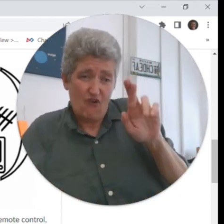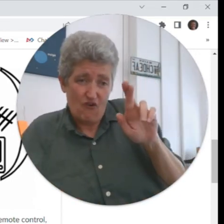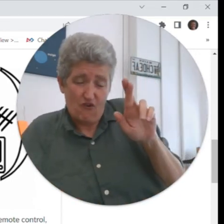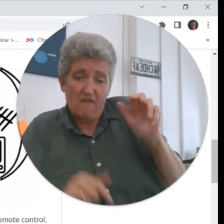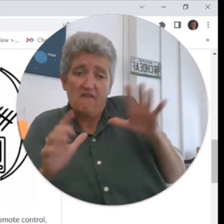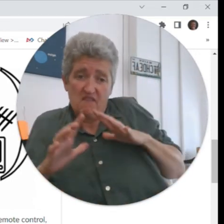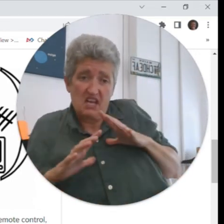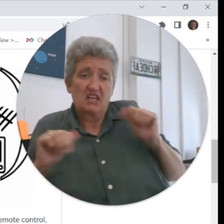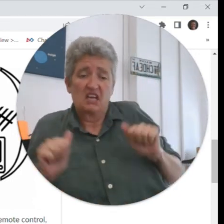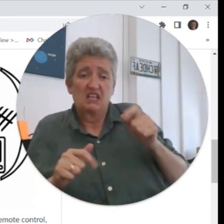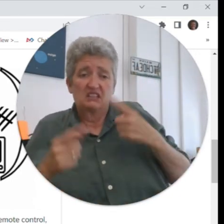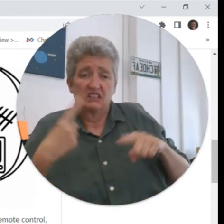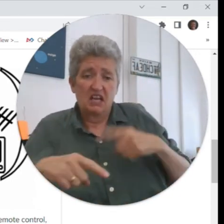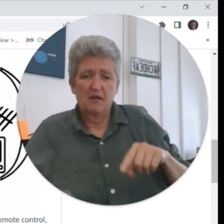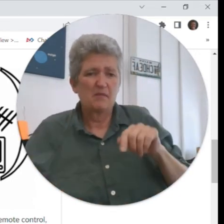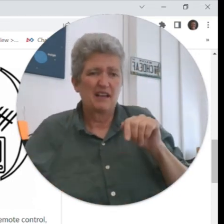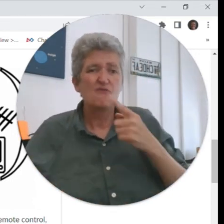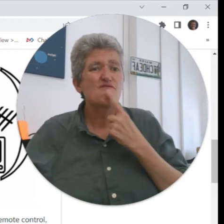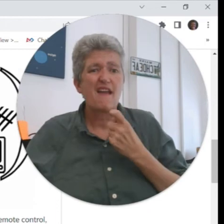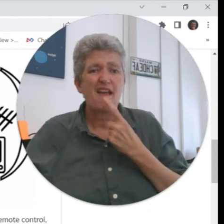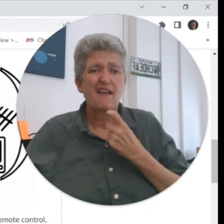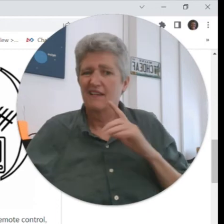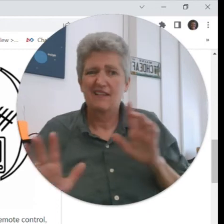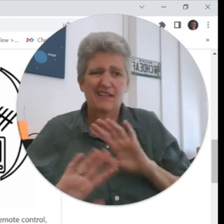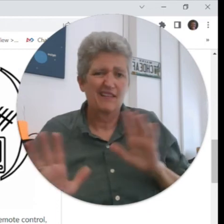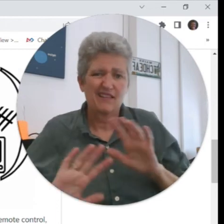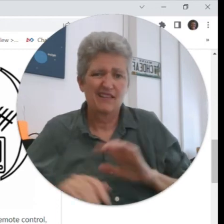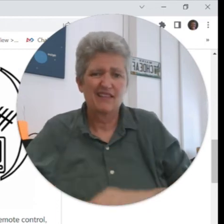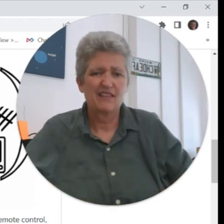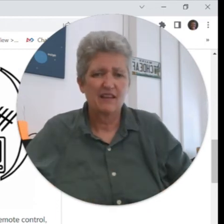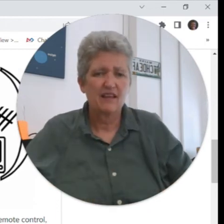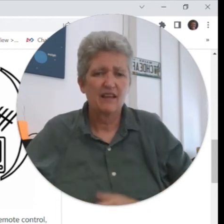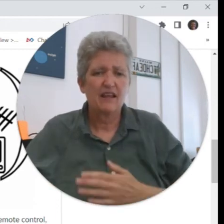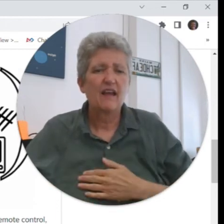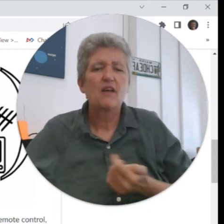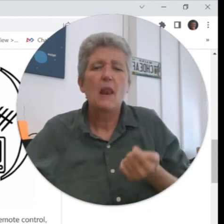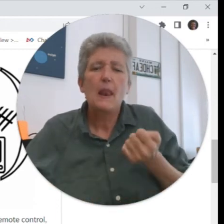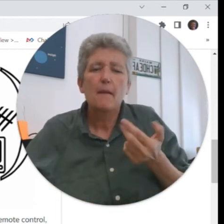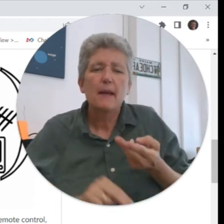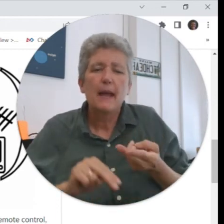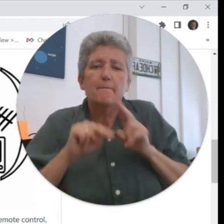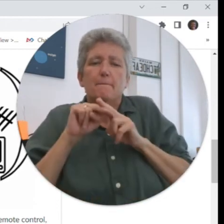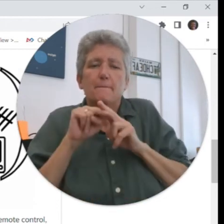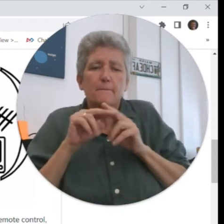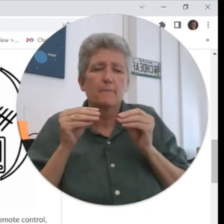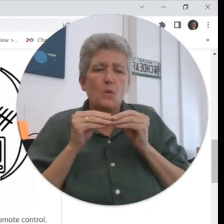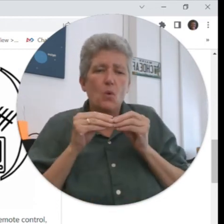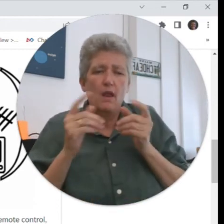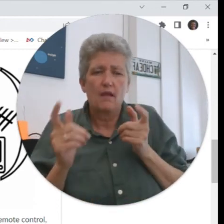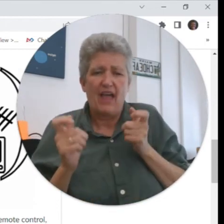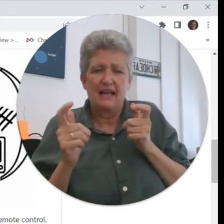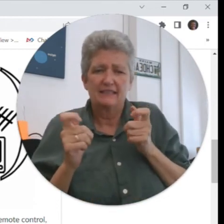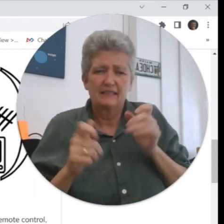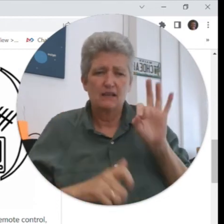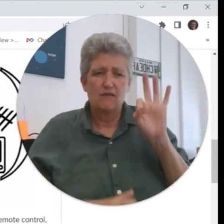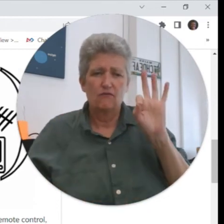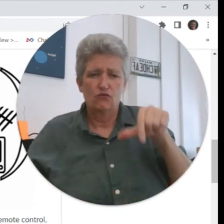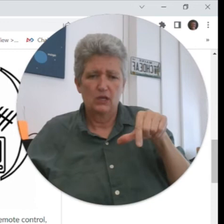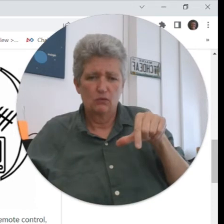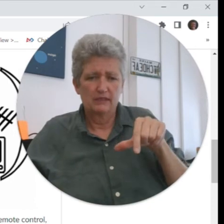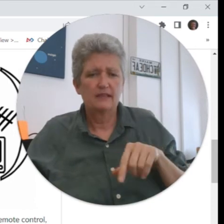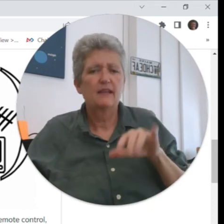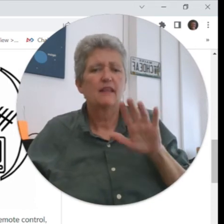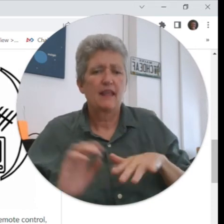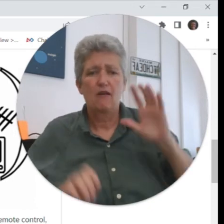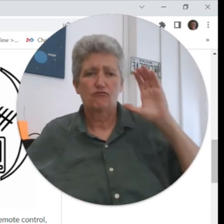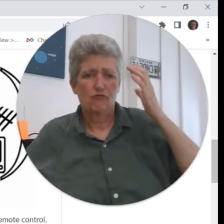because you can't actually see it but I've seen some people sign you know red and for infrared it's not something